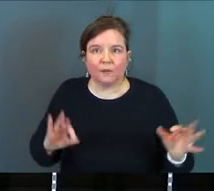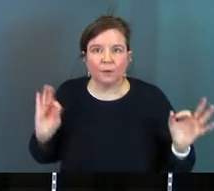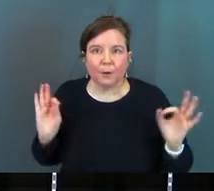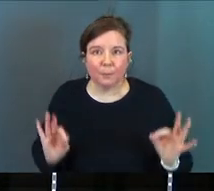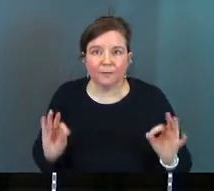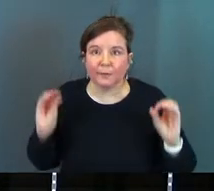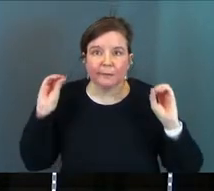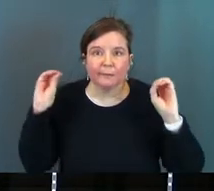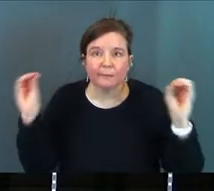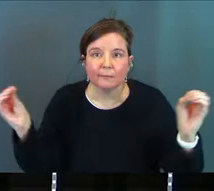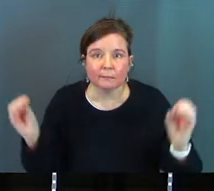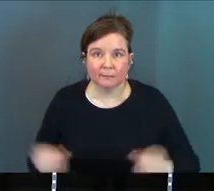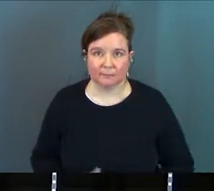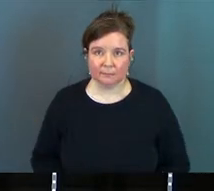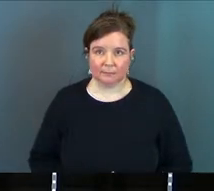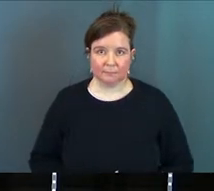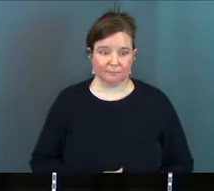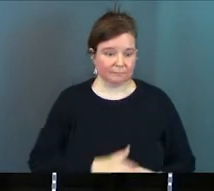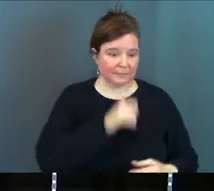perfect.